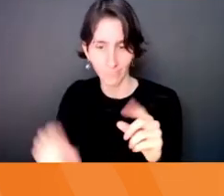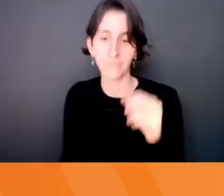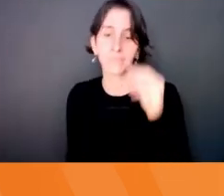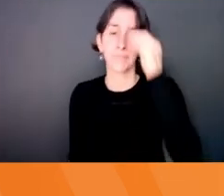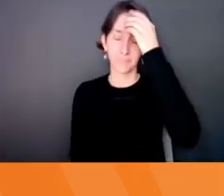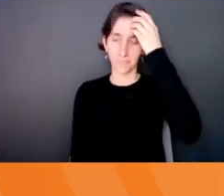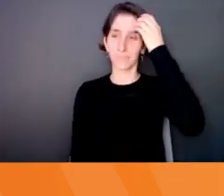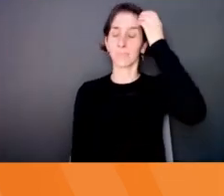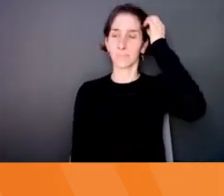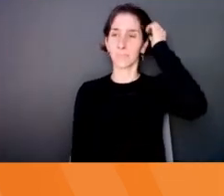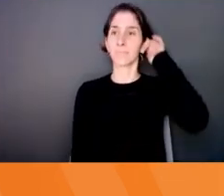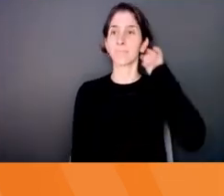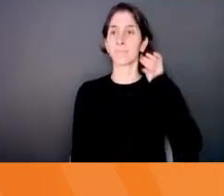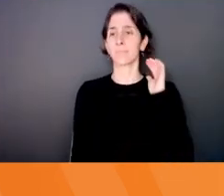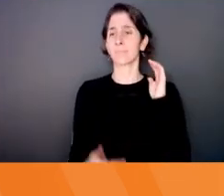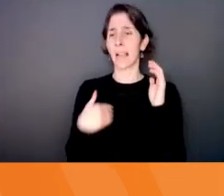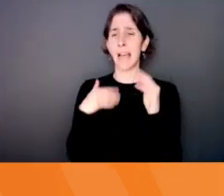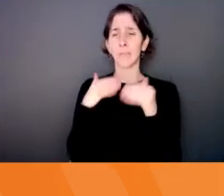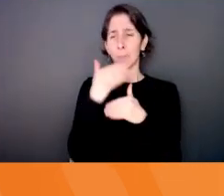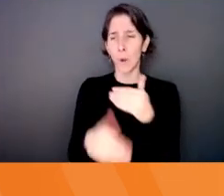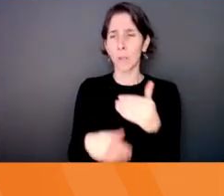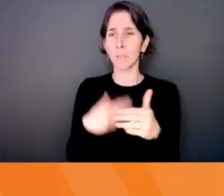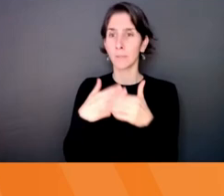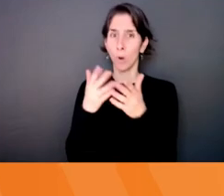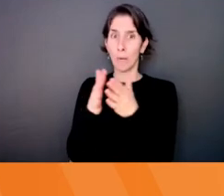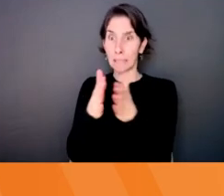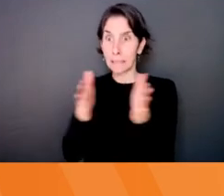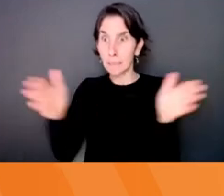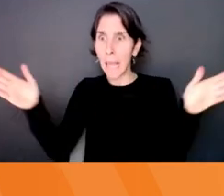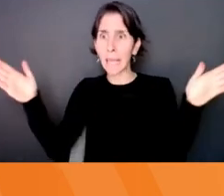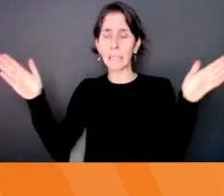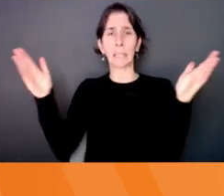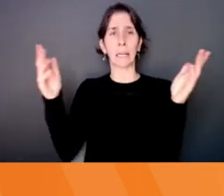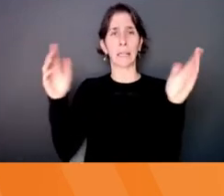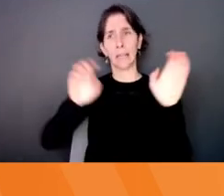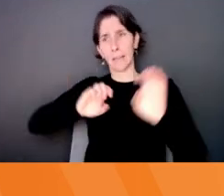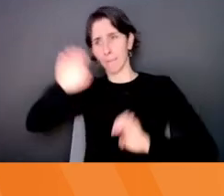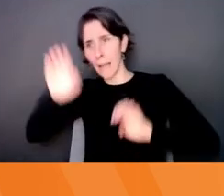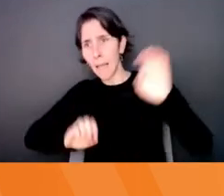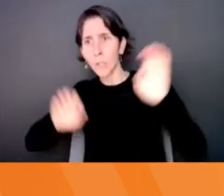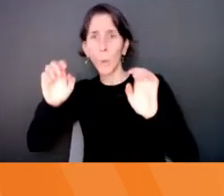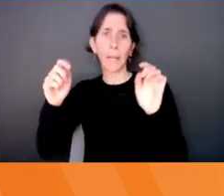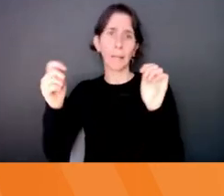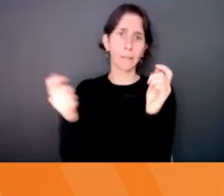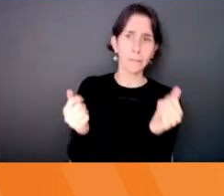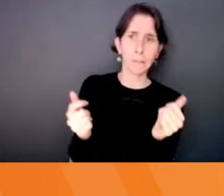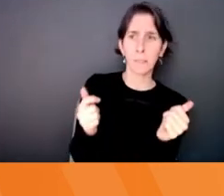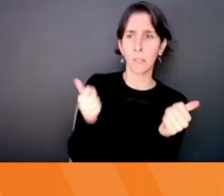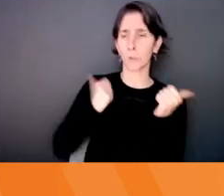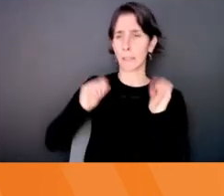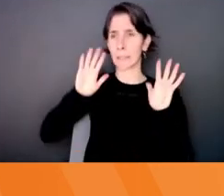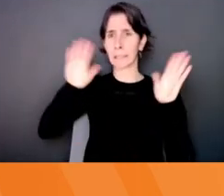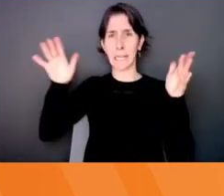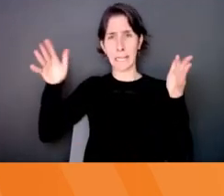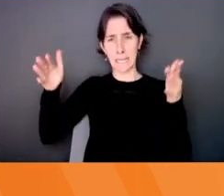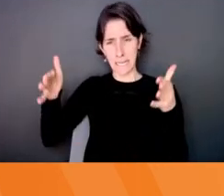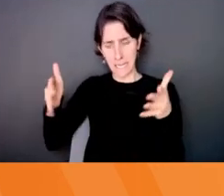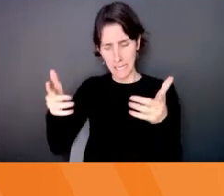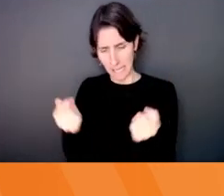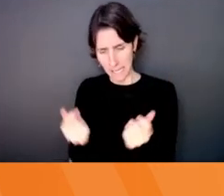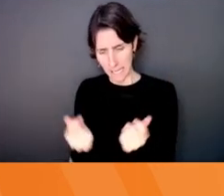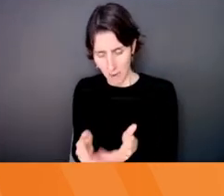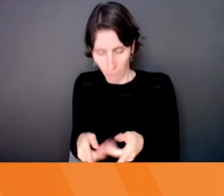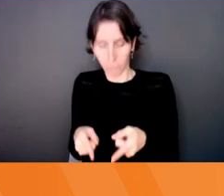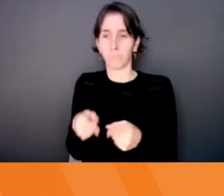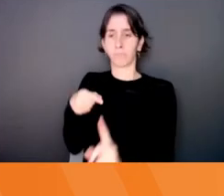process of expanding and checking out all the things, and then an evaluation process where you're really just bringing it into focus. And so this